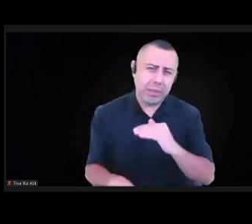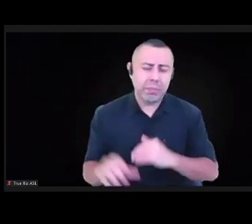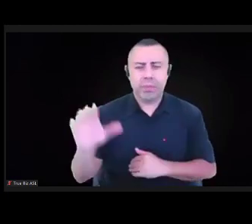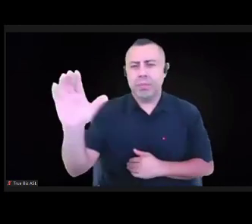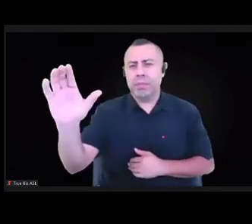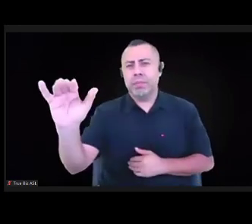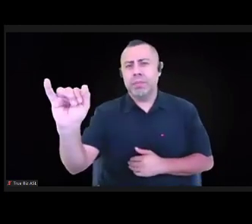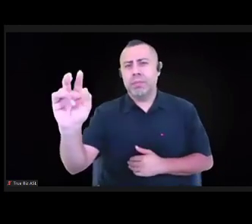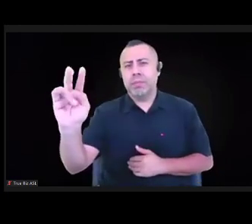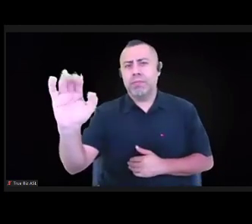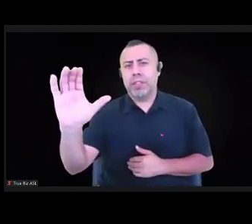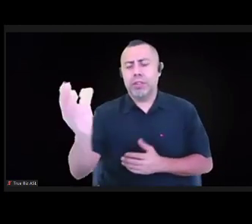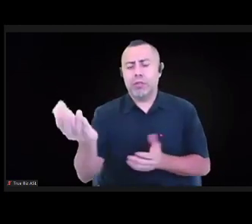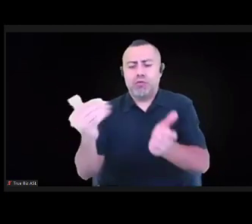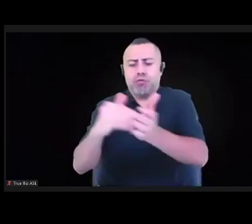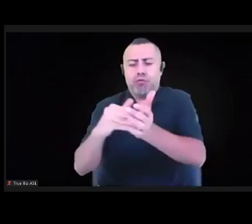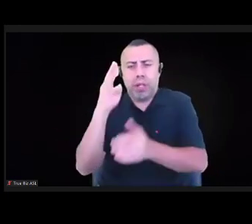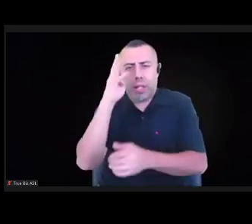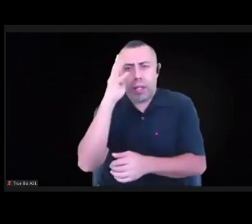for our work going forward.